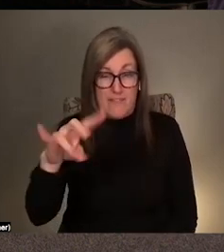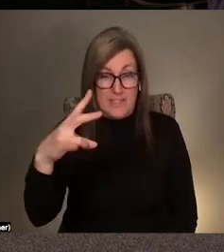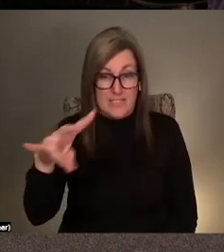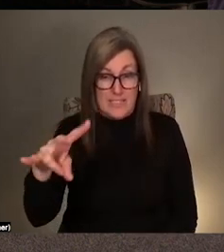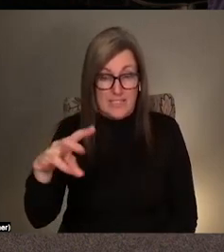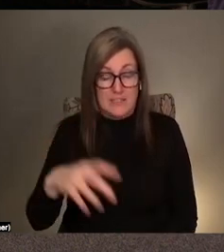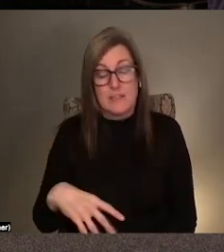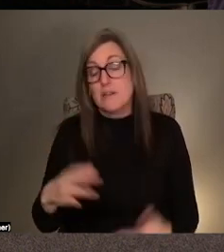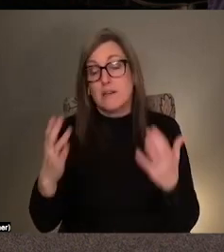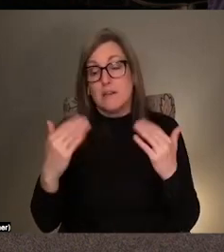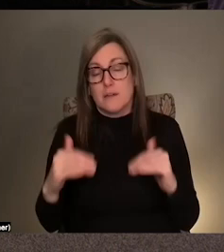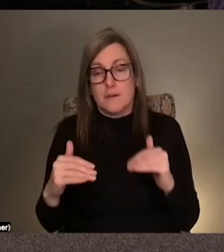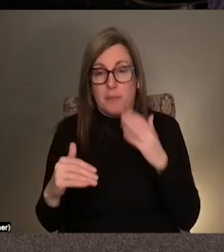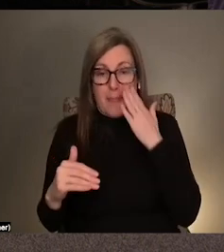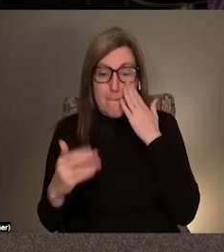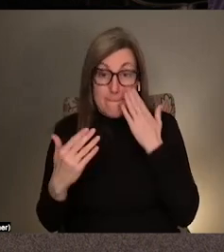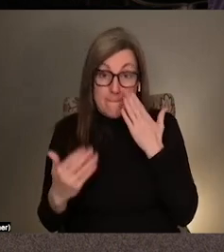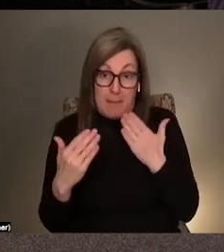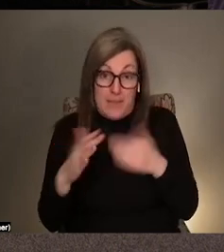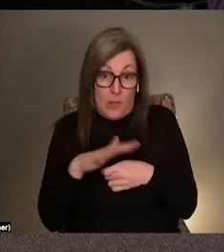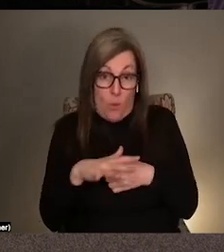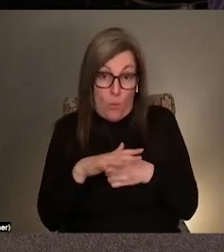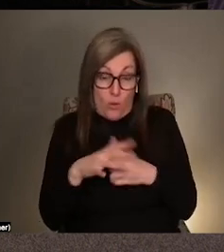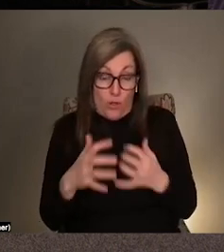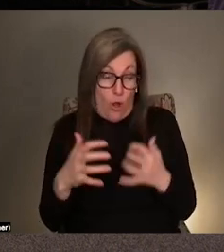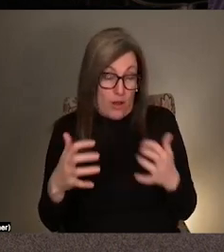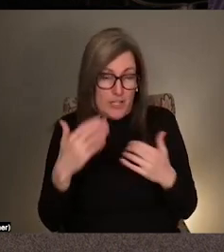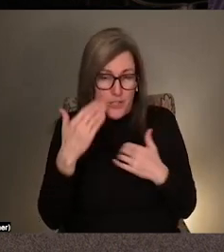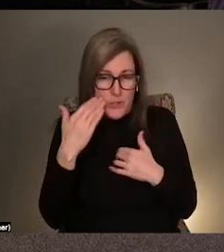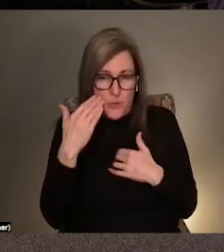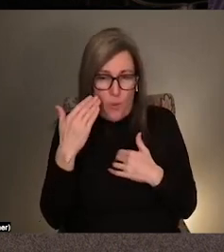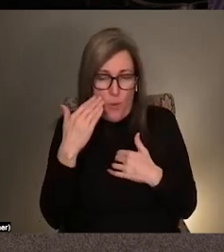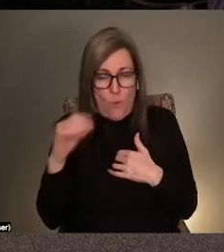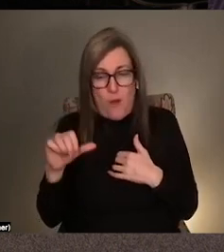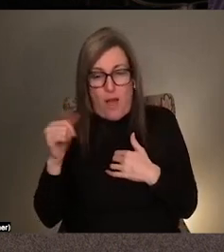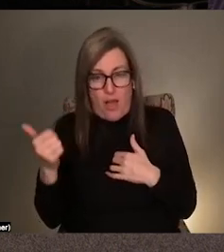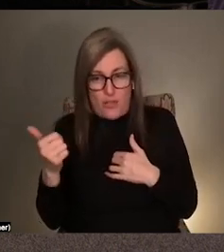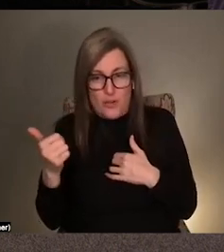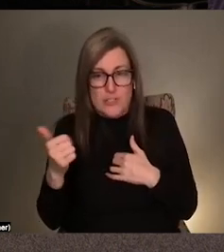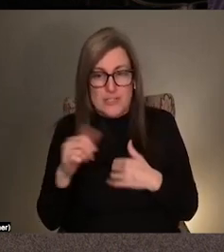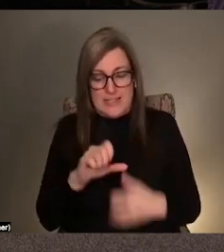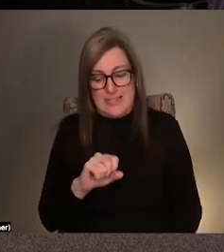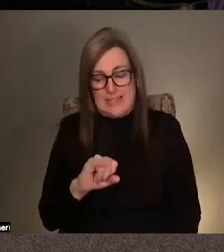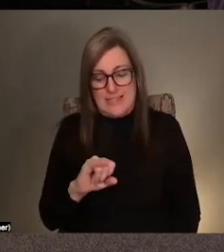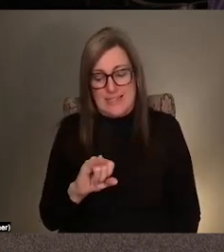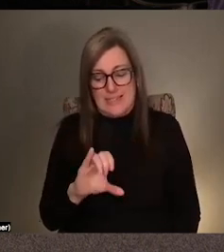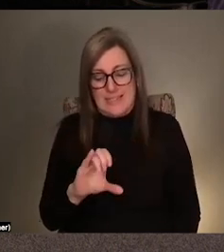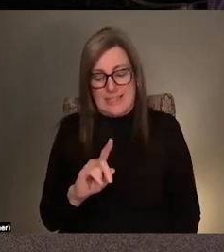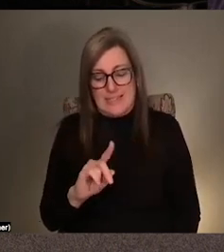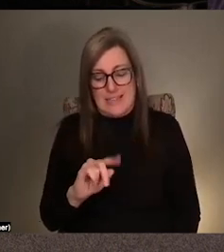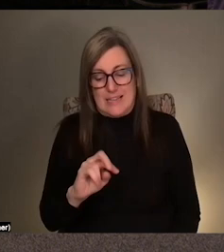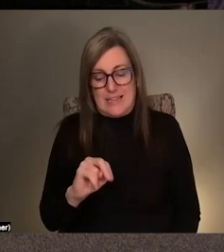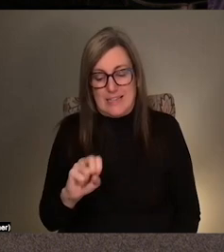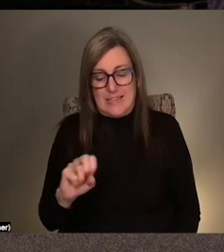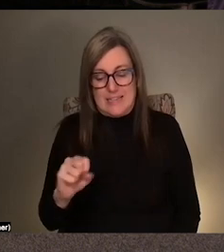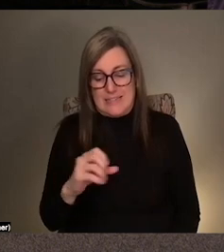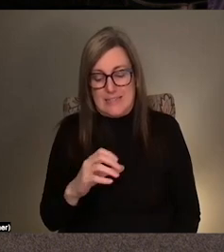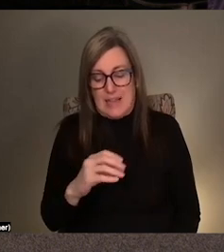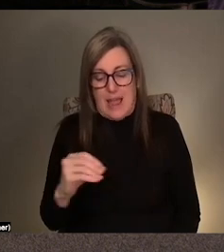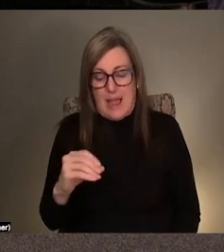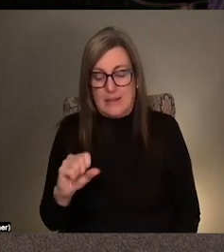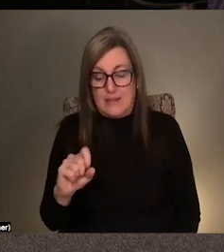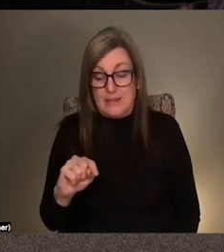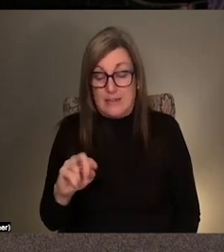um, local audiences might know, which has been on view here previously in sickness and study, which is a work that consists of